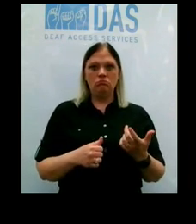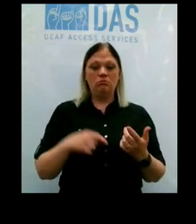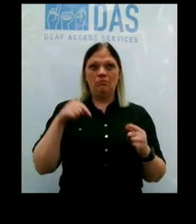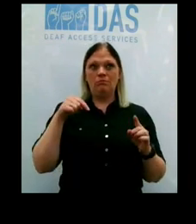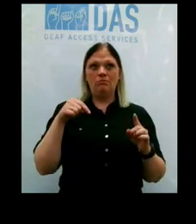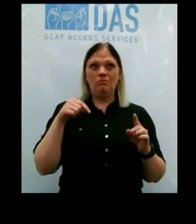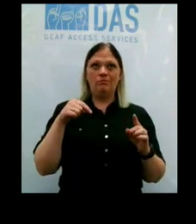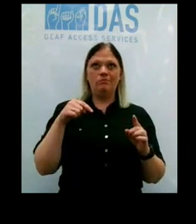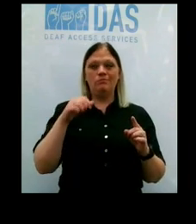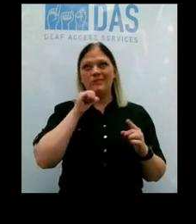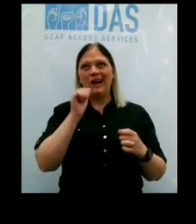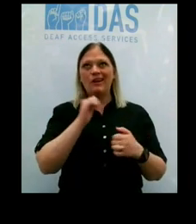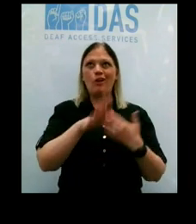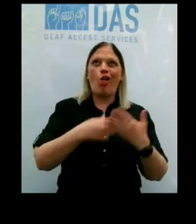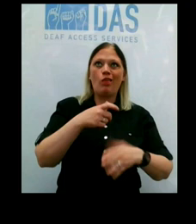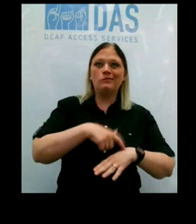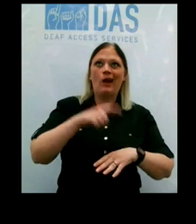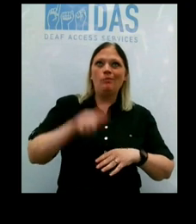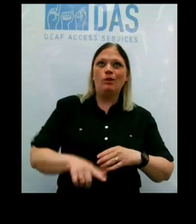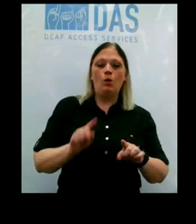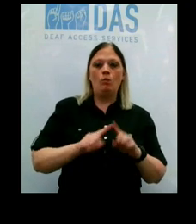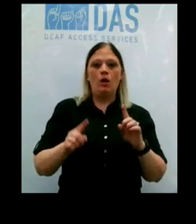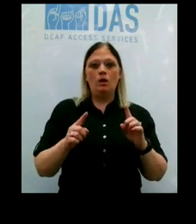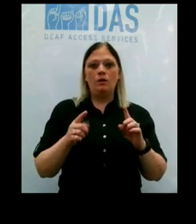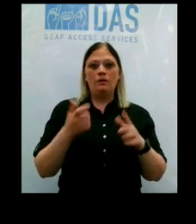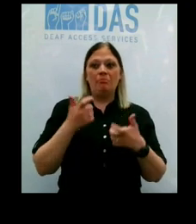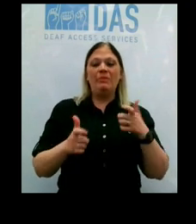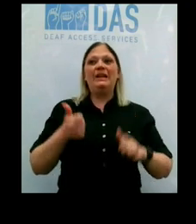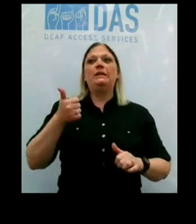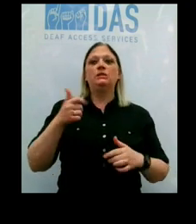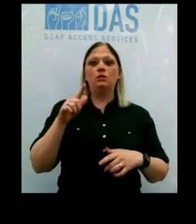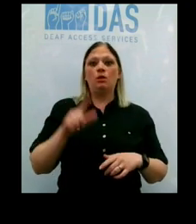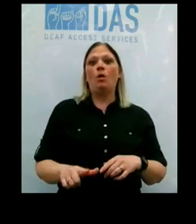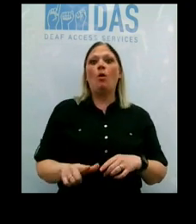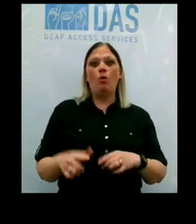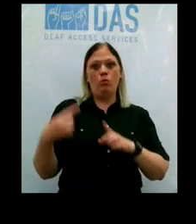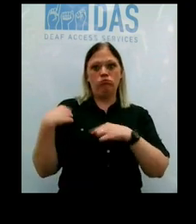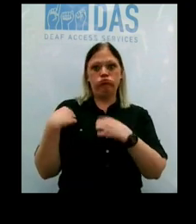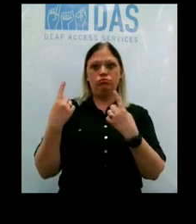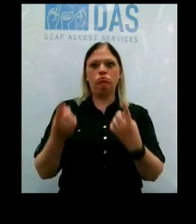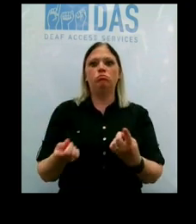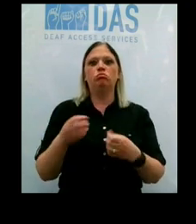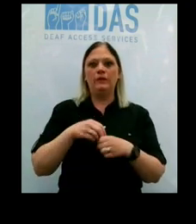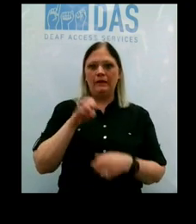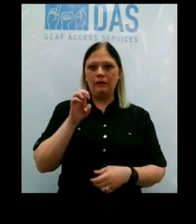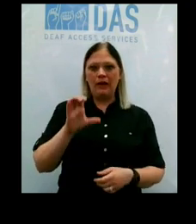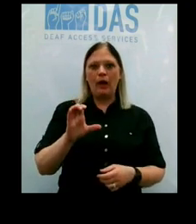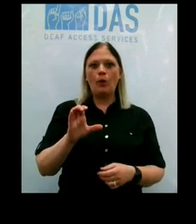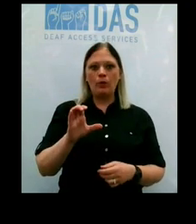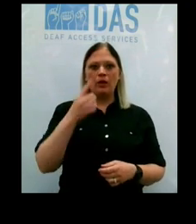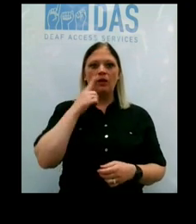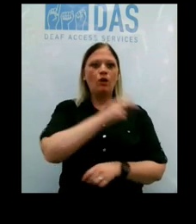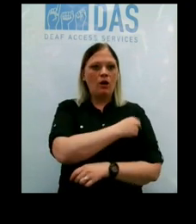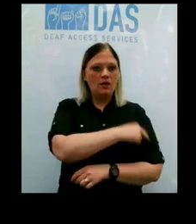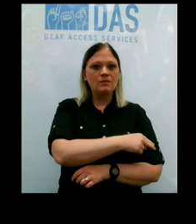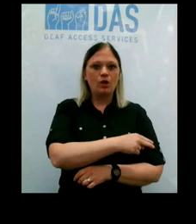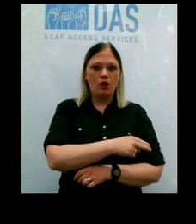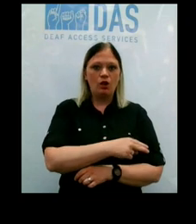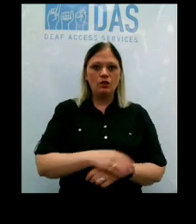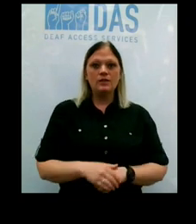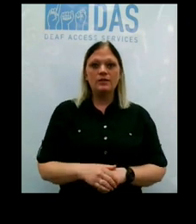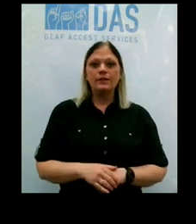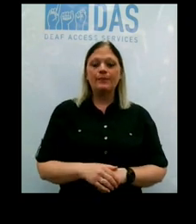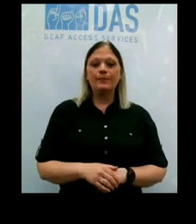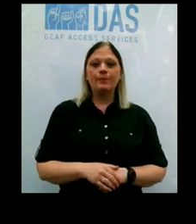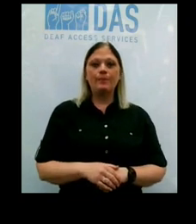for, well, not an all-time low, but the biggest low we've had in quite a while in Erie County in our hospitals. So this